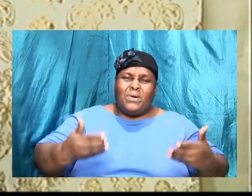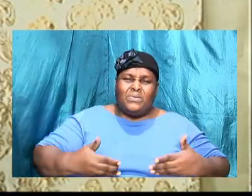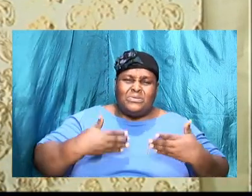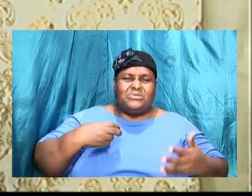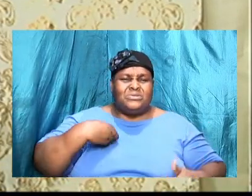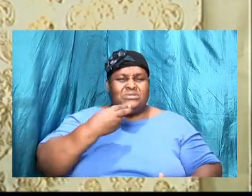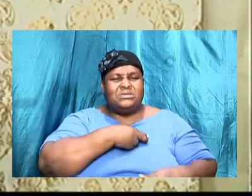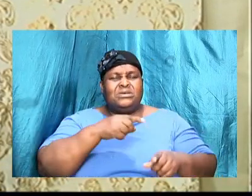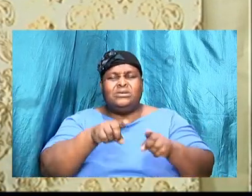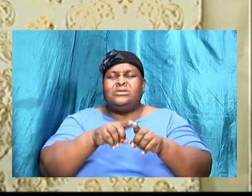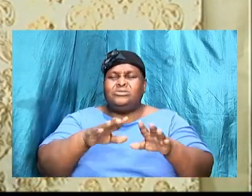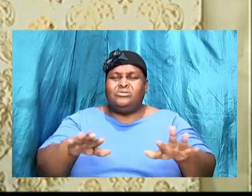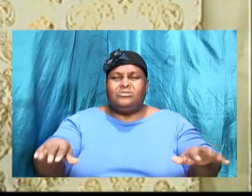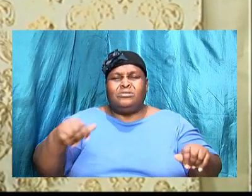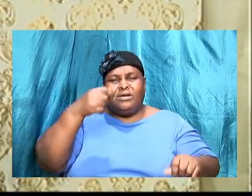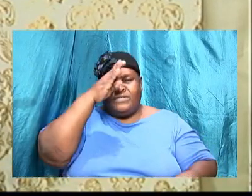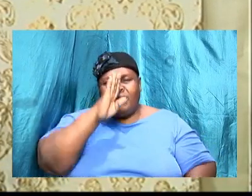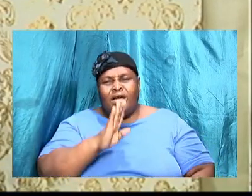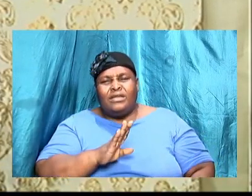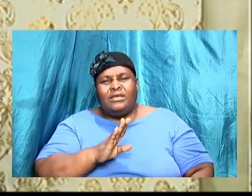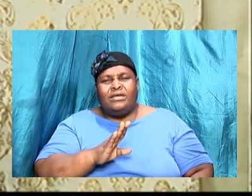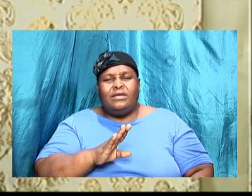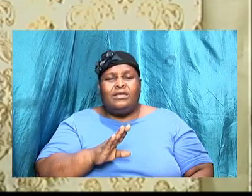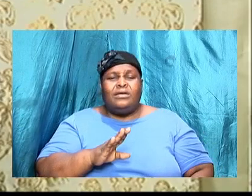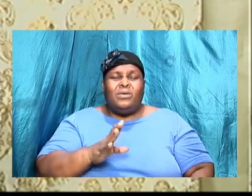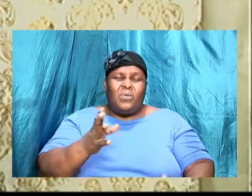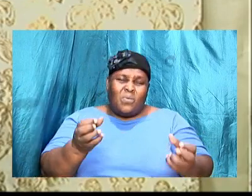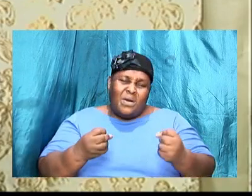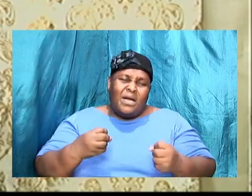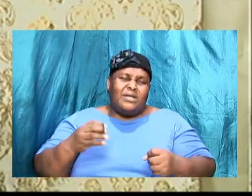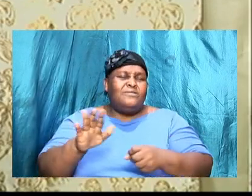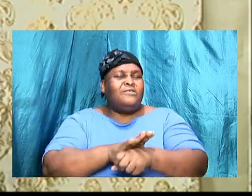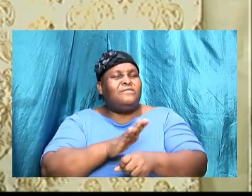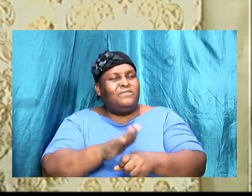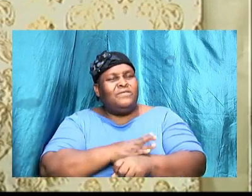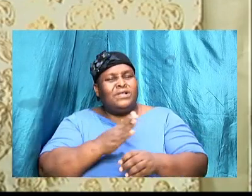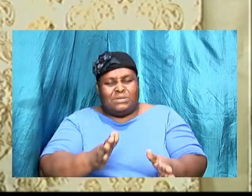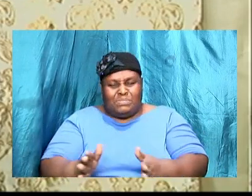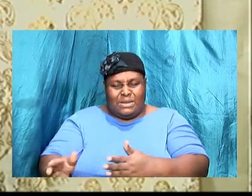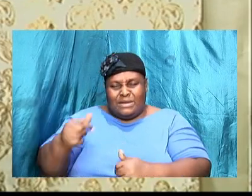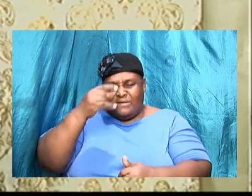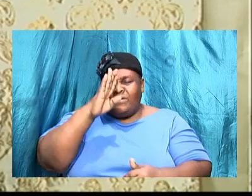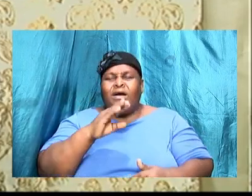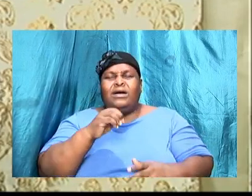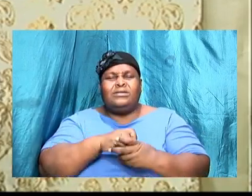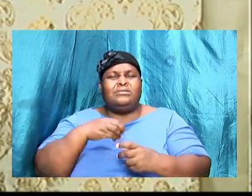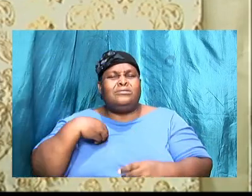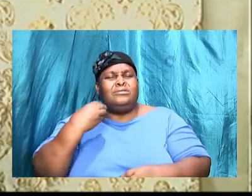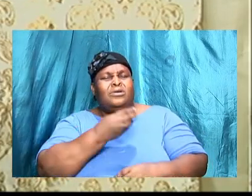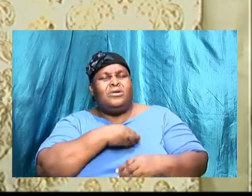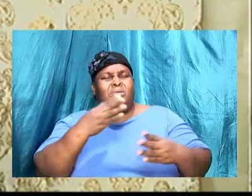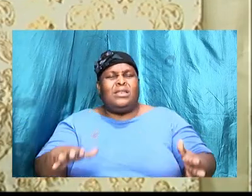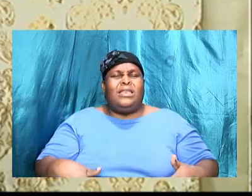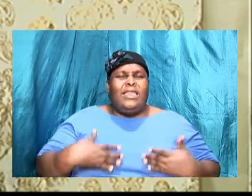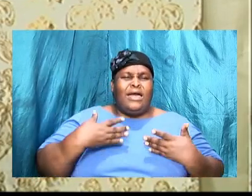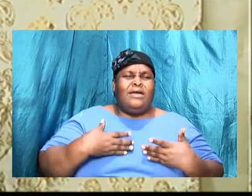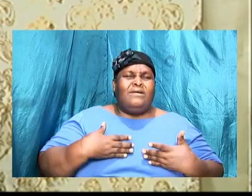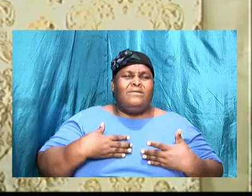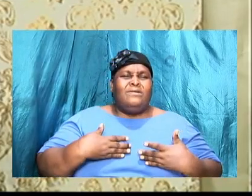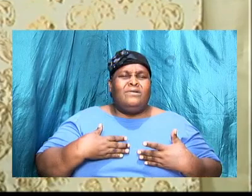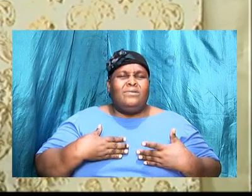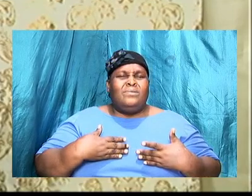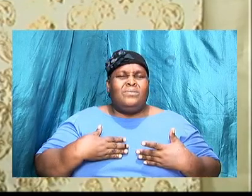want to fulfill the plan of God in our lives without facing the repercussions it's important that we